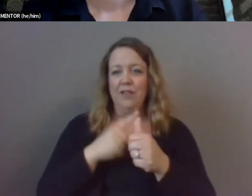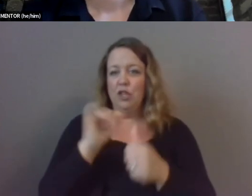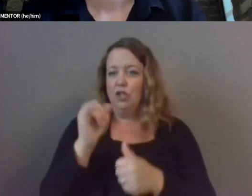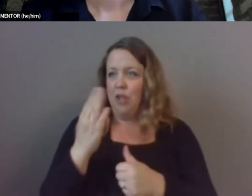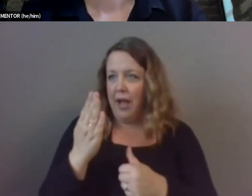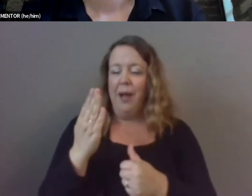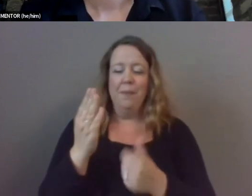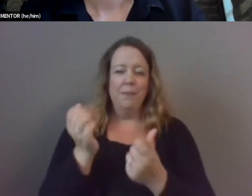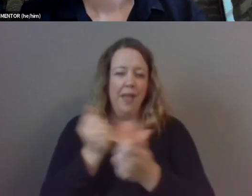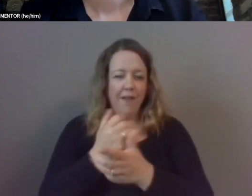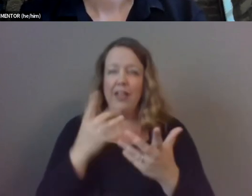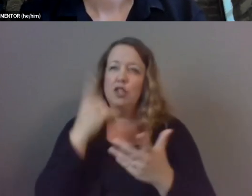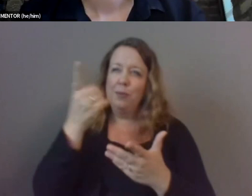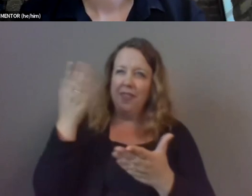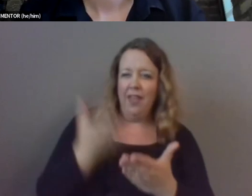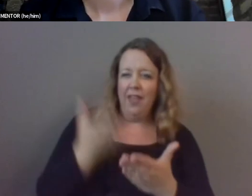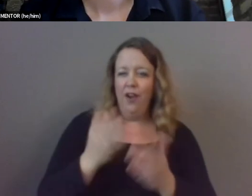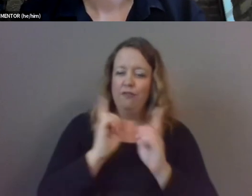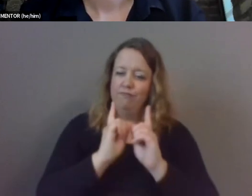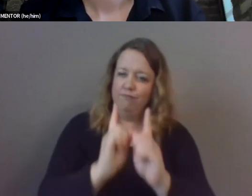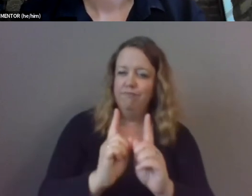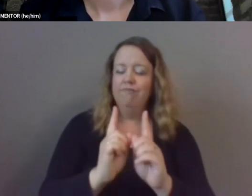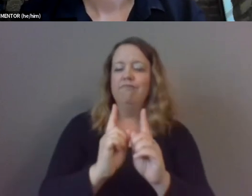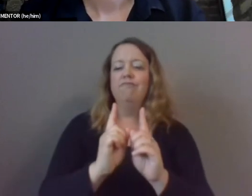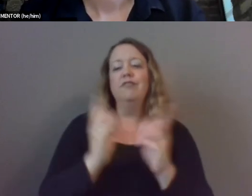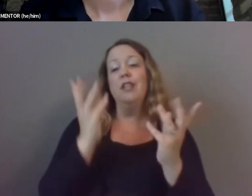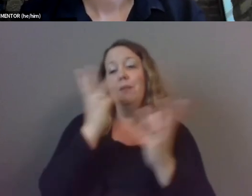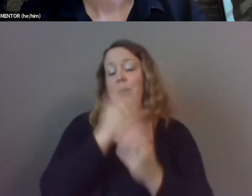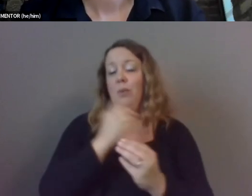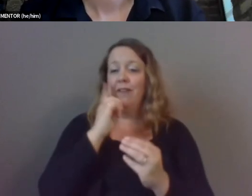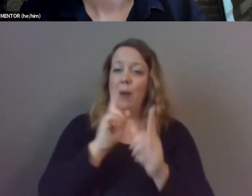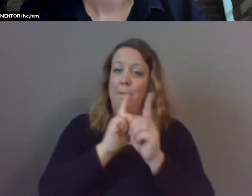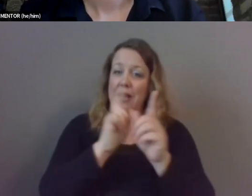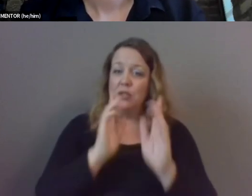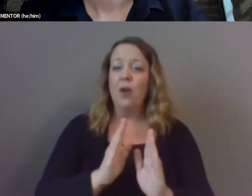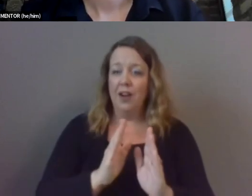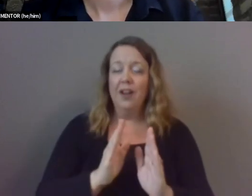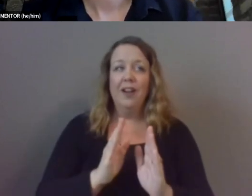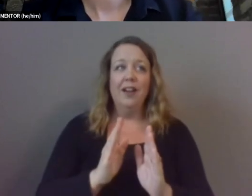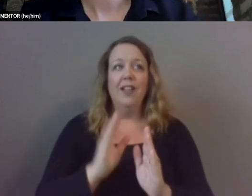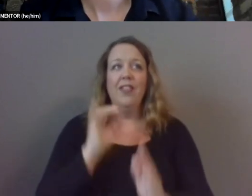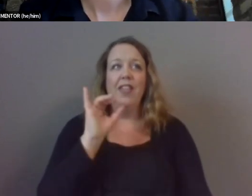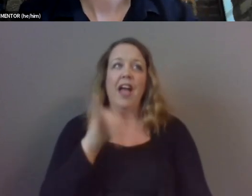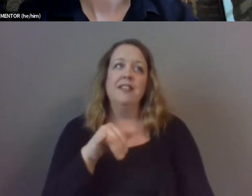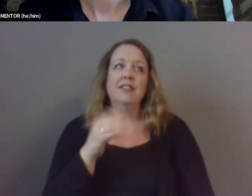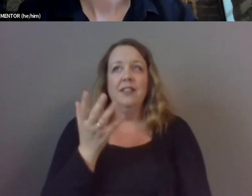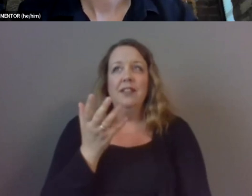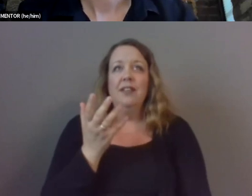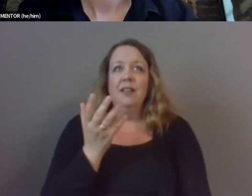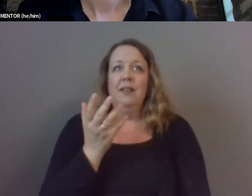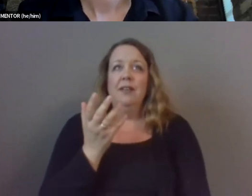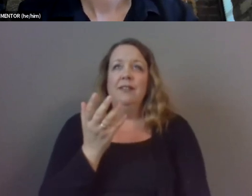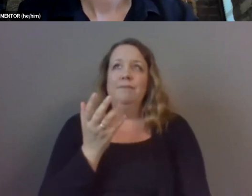stuff like that so i think the beauty of mentoring is that you know you